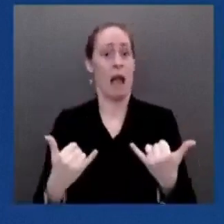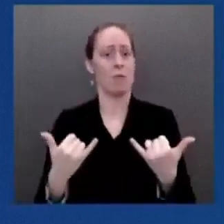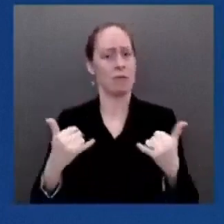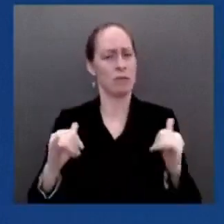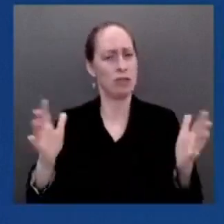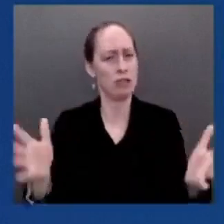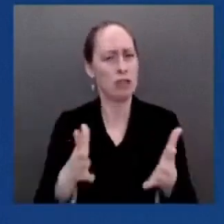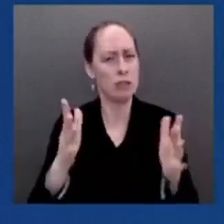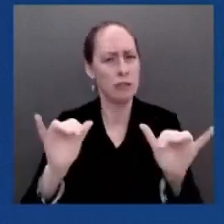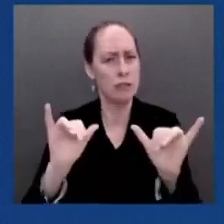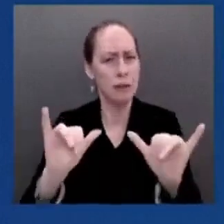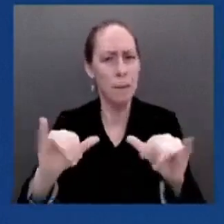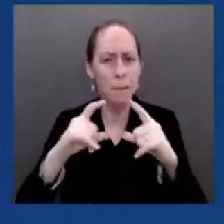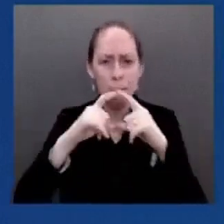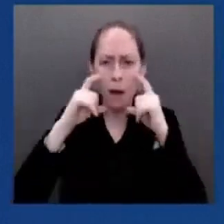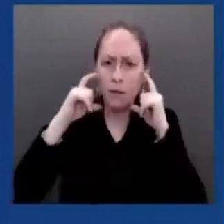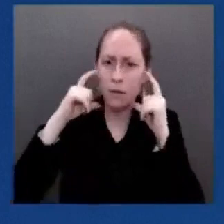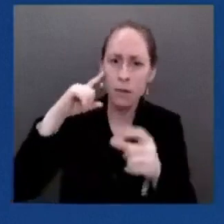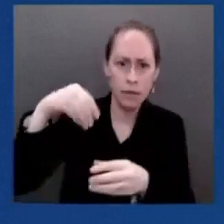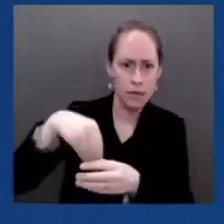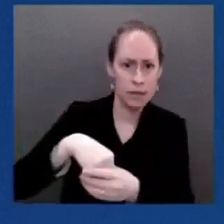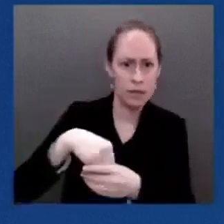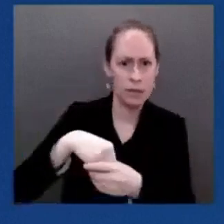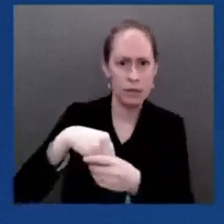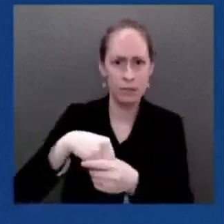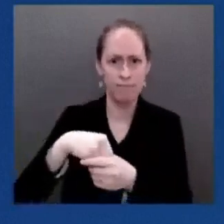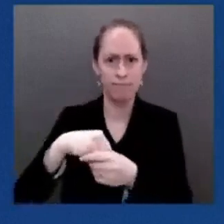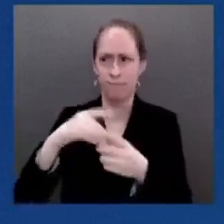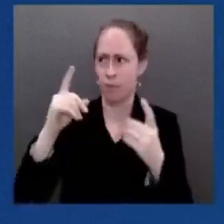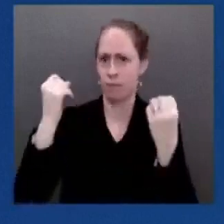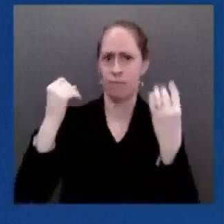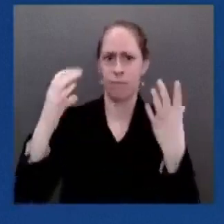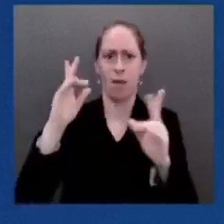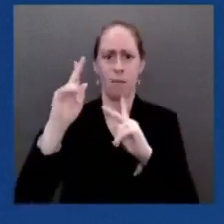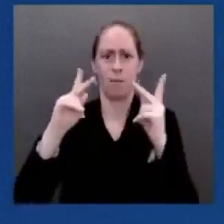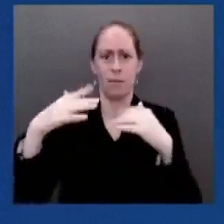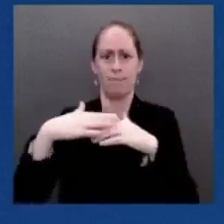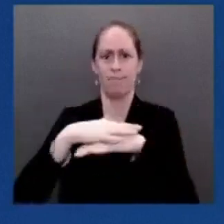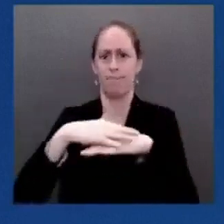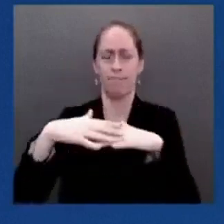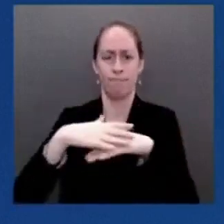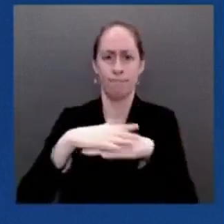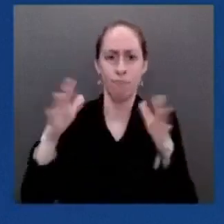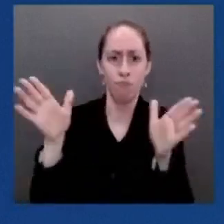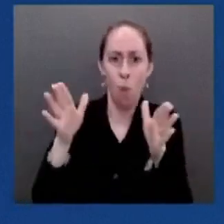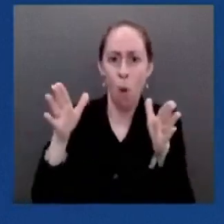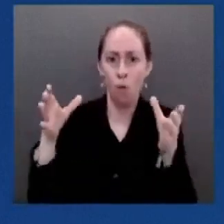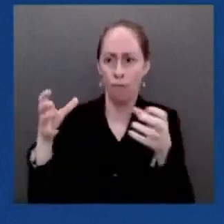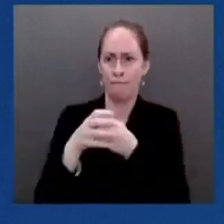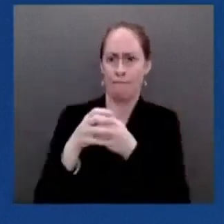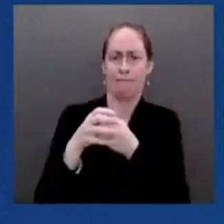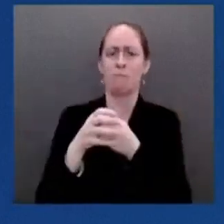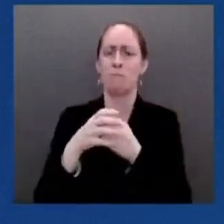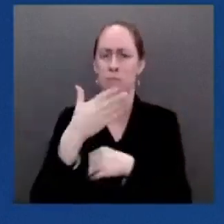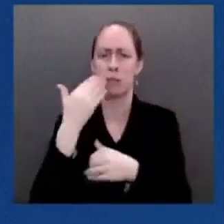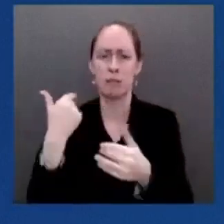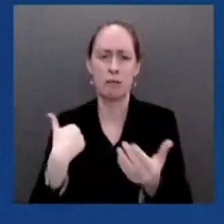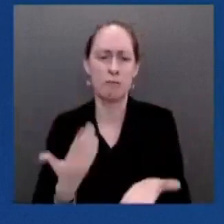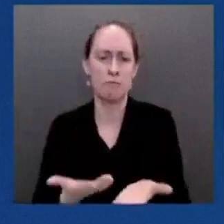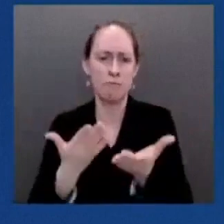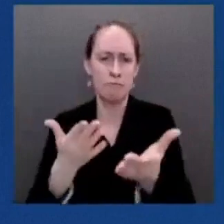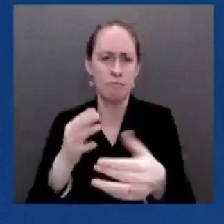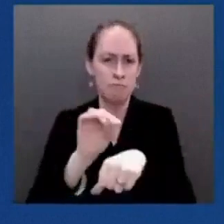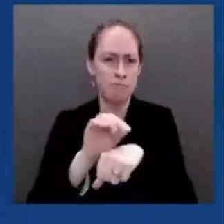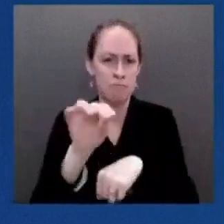settings. And so we're, of course, taking a close look at this in real time, and we're evaluating rates of transmission as well as rates of